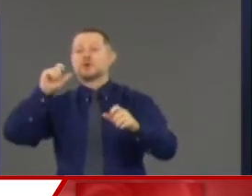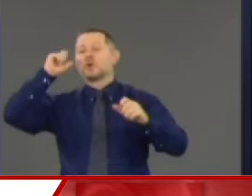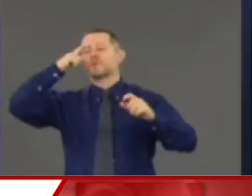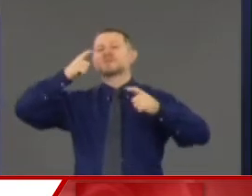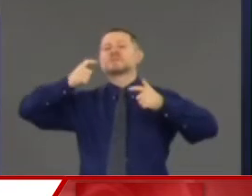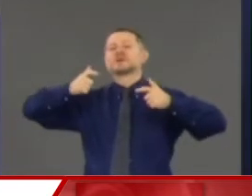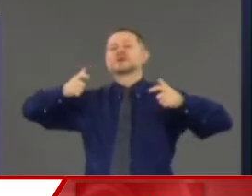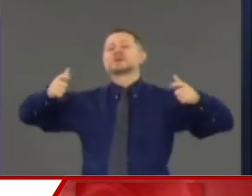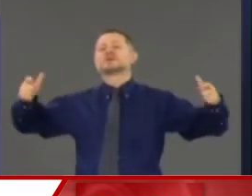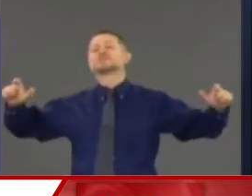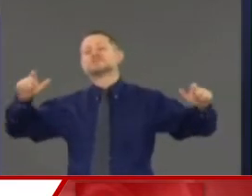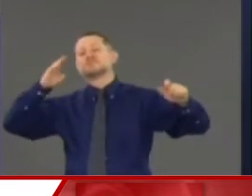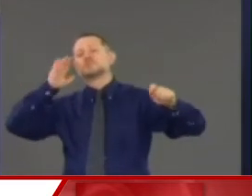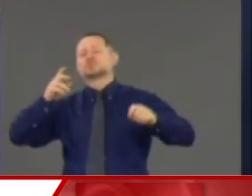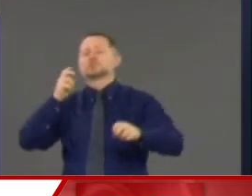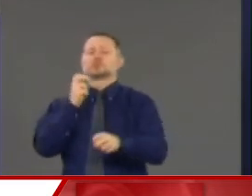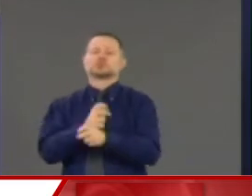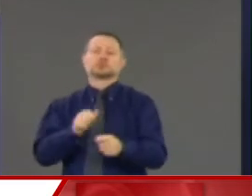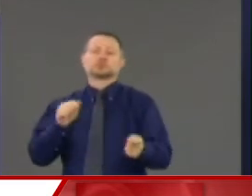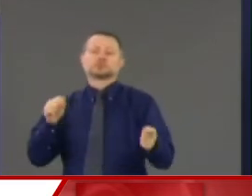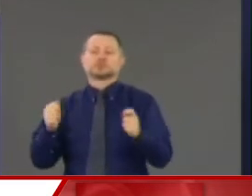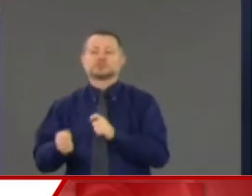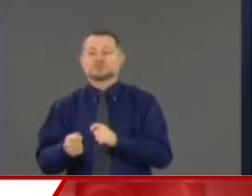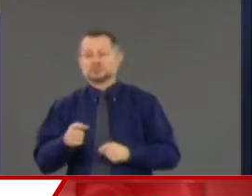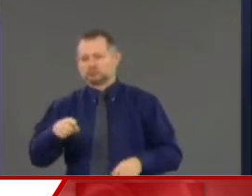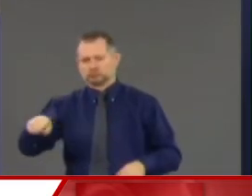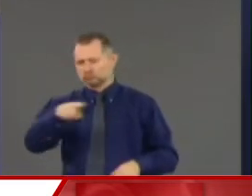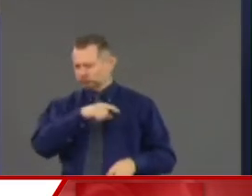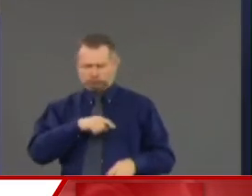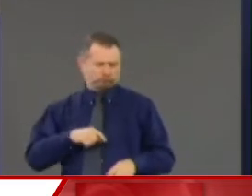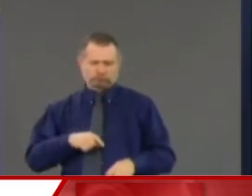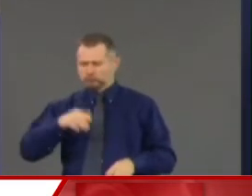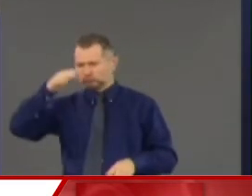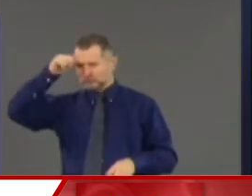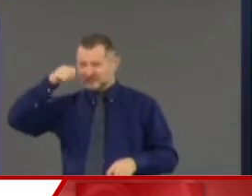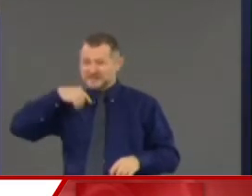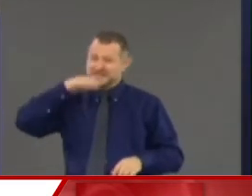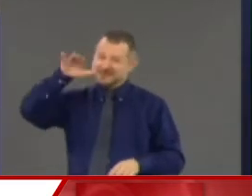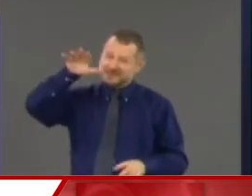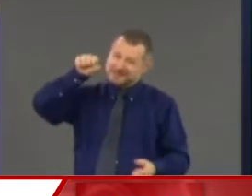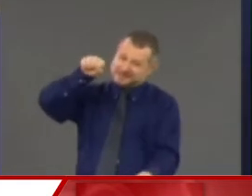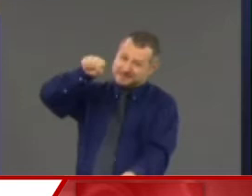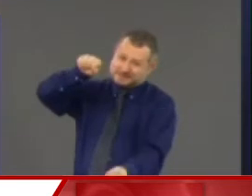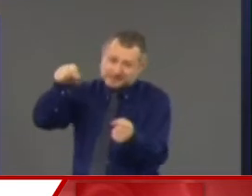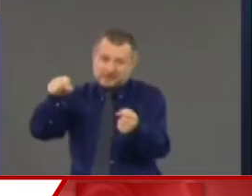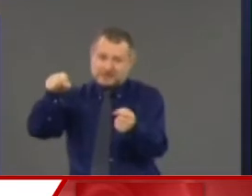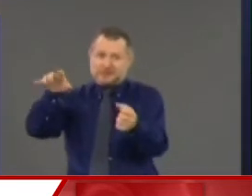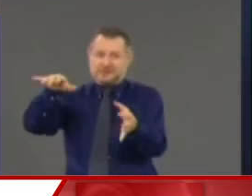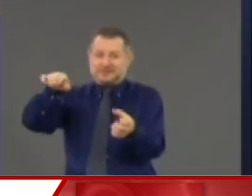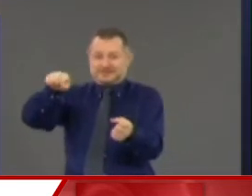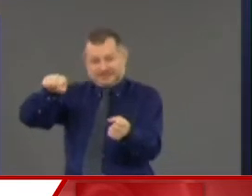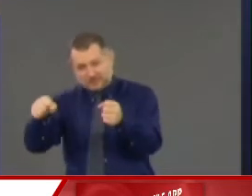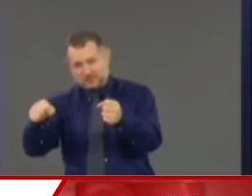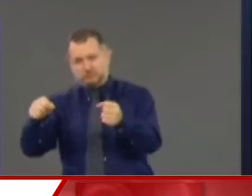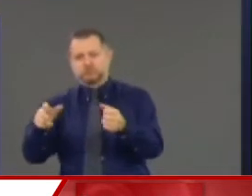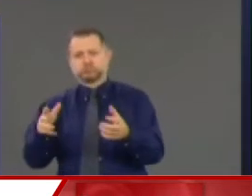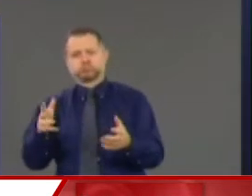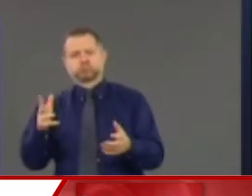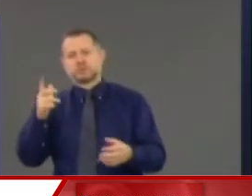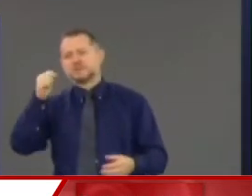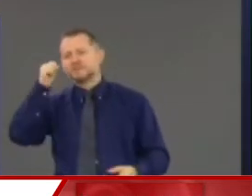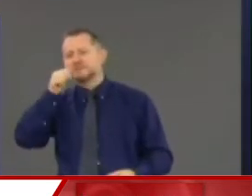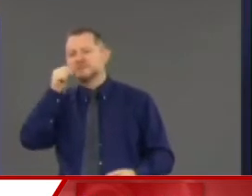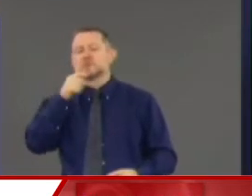that it just continues on its course and slowly starts to turn. I battle that every day.